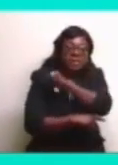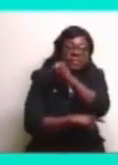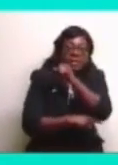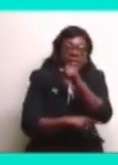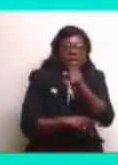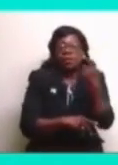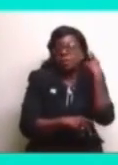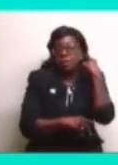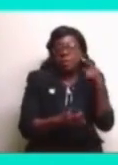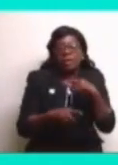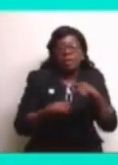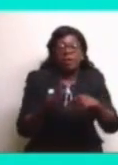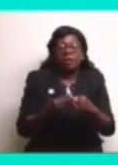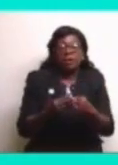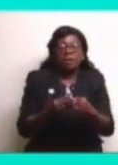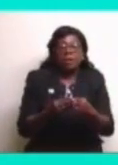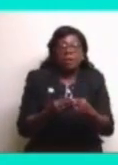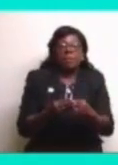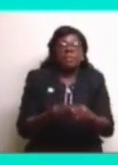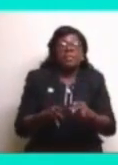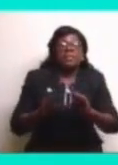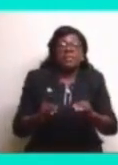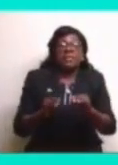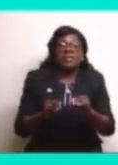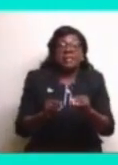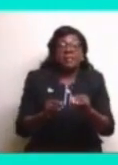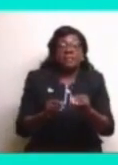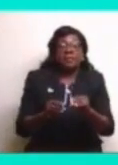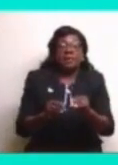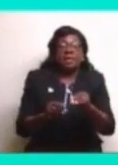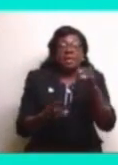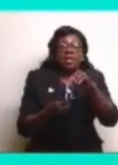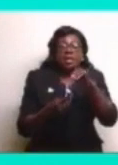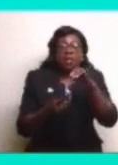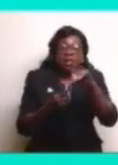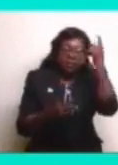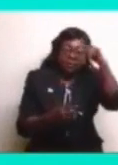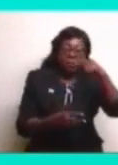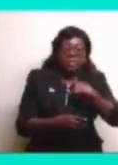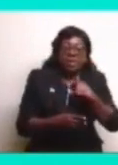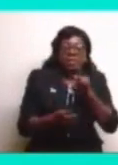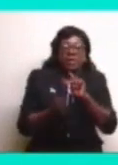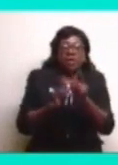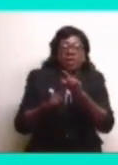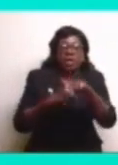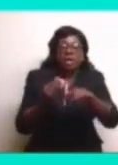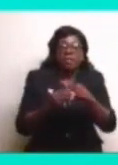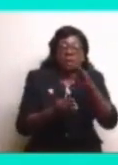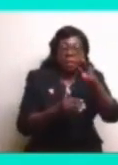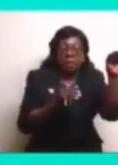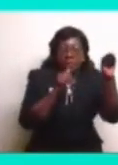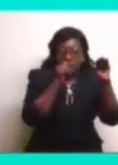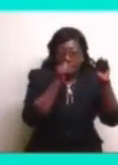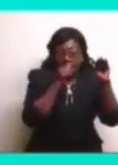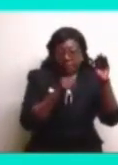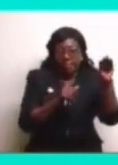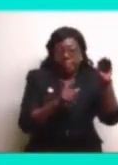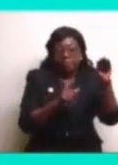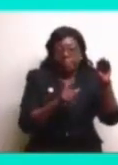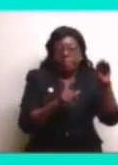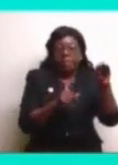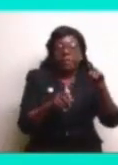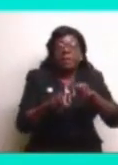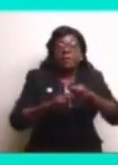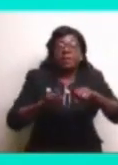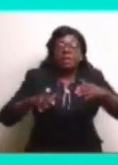about because it may seem a rather unusual choice for me to be speaking about him. But I've said